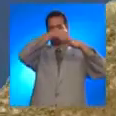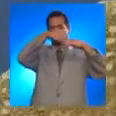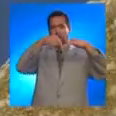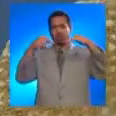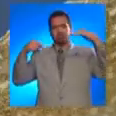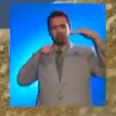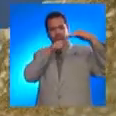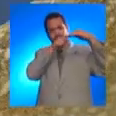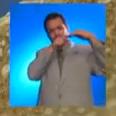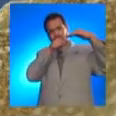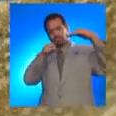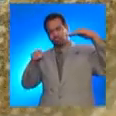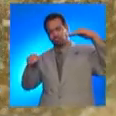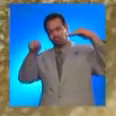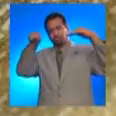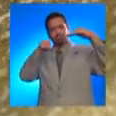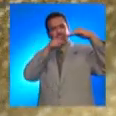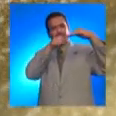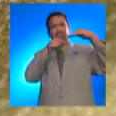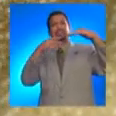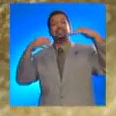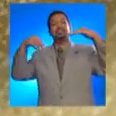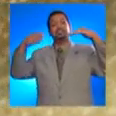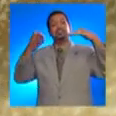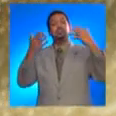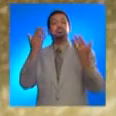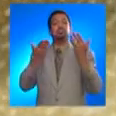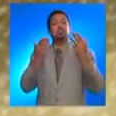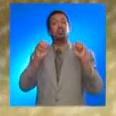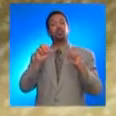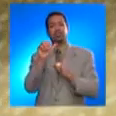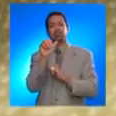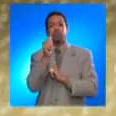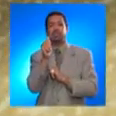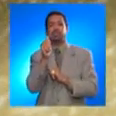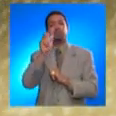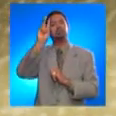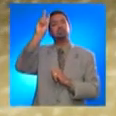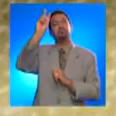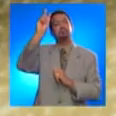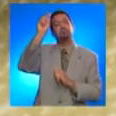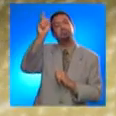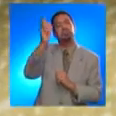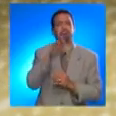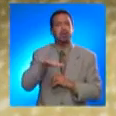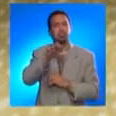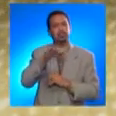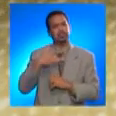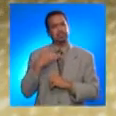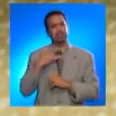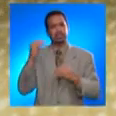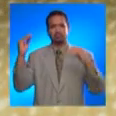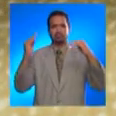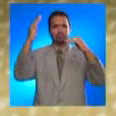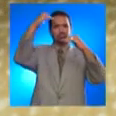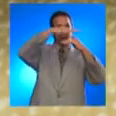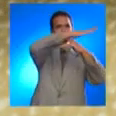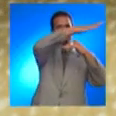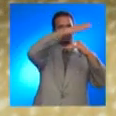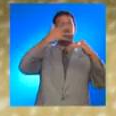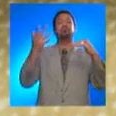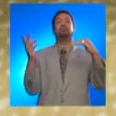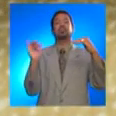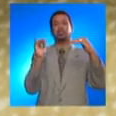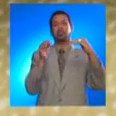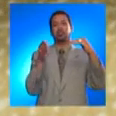are shallow, the height of the wave can increase dramatically, in extreme cases over 50 feet. At the same time, the